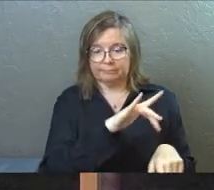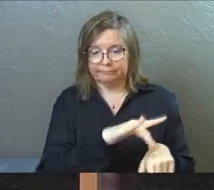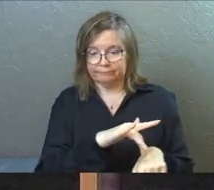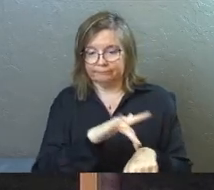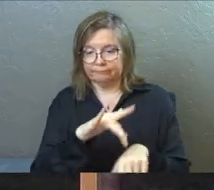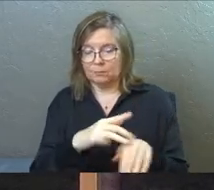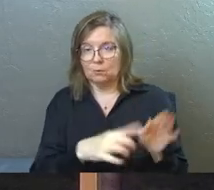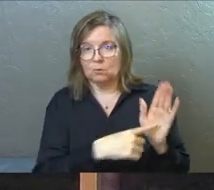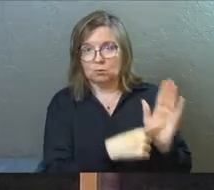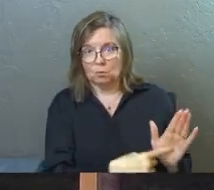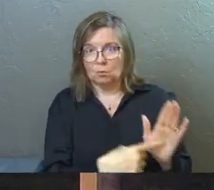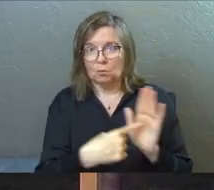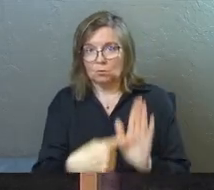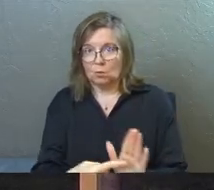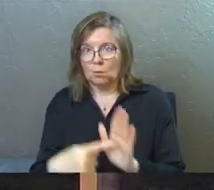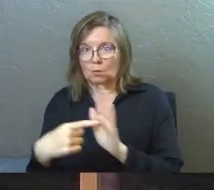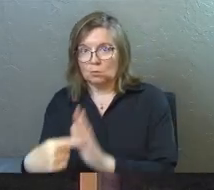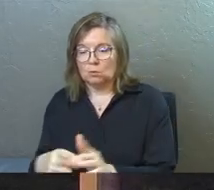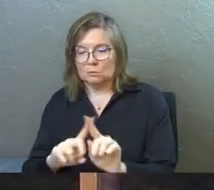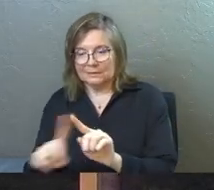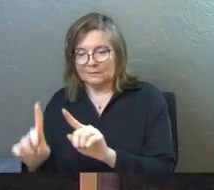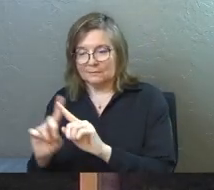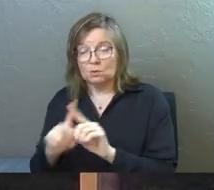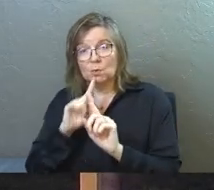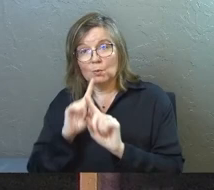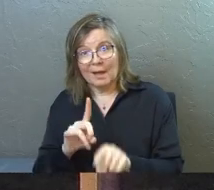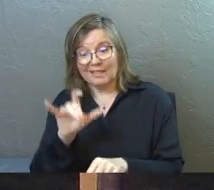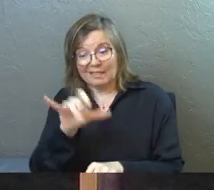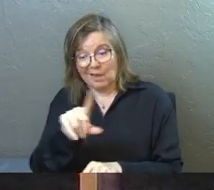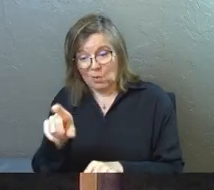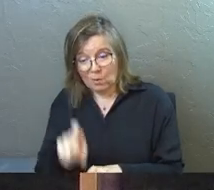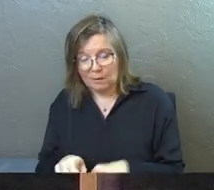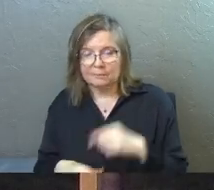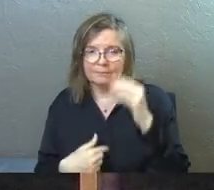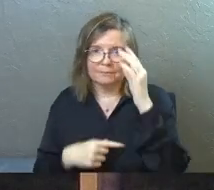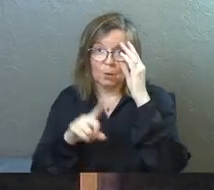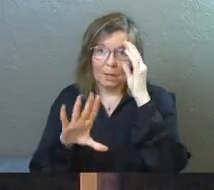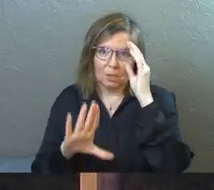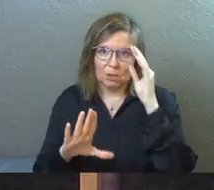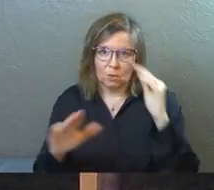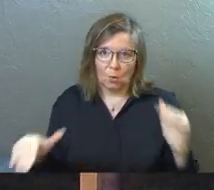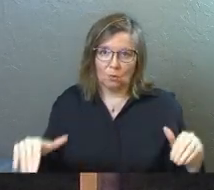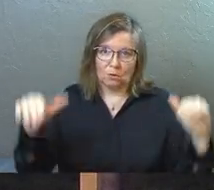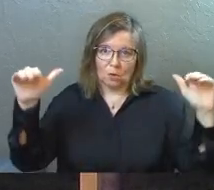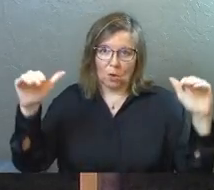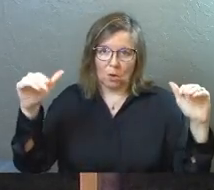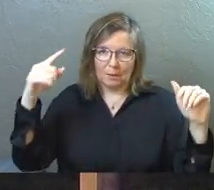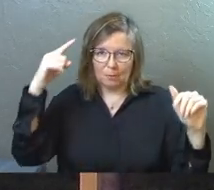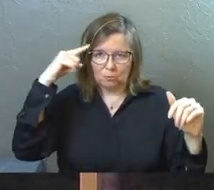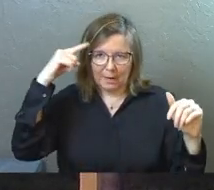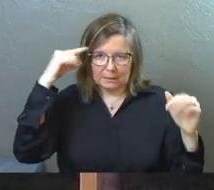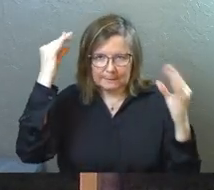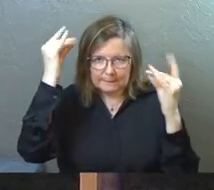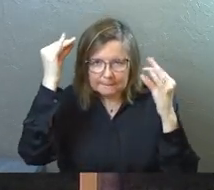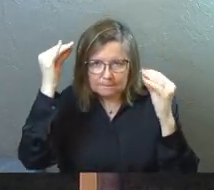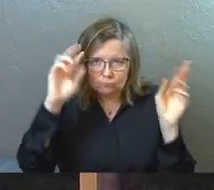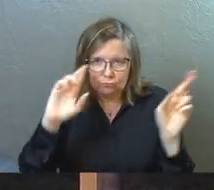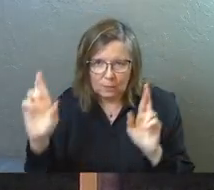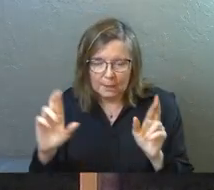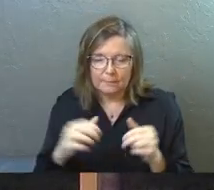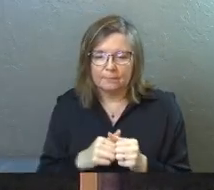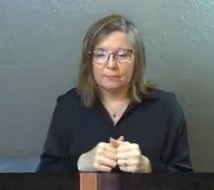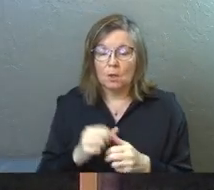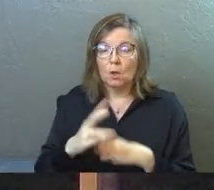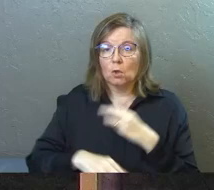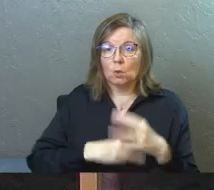answer this very difficult question. And so I need your grown-up brains. The world